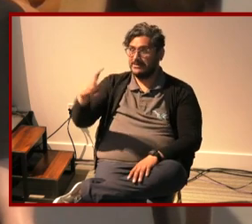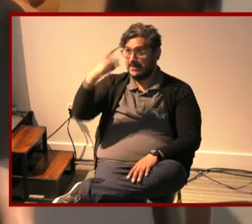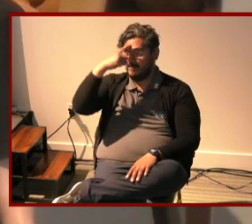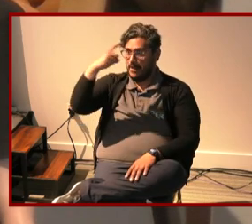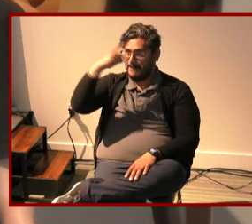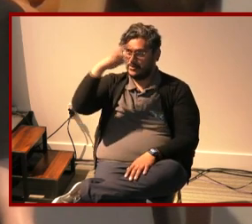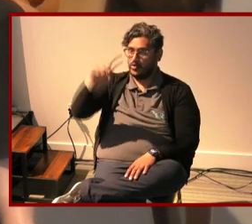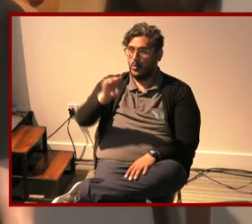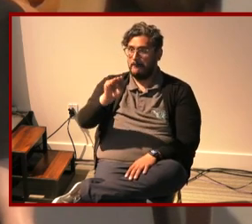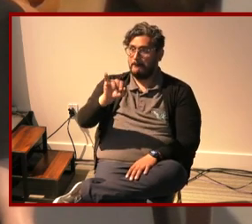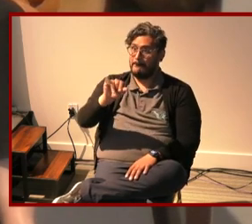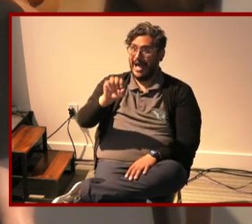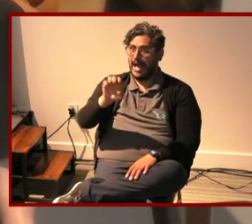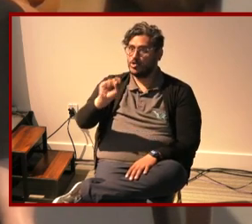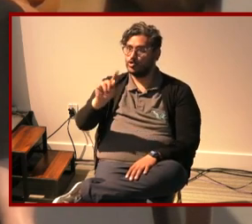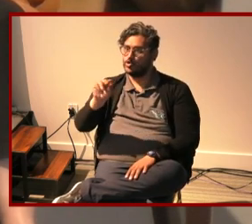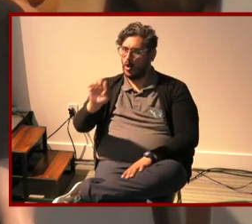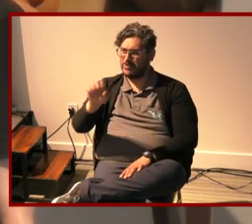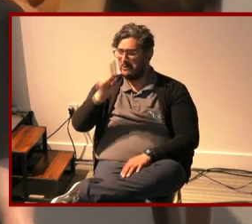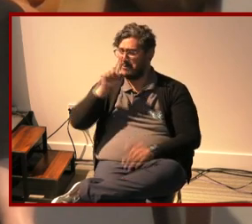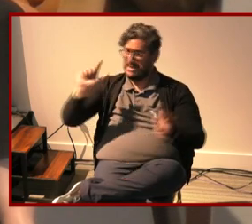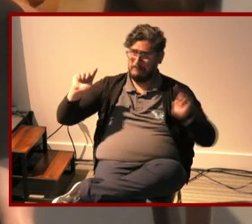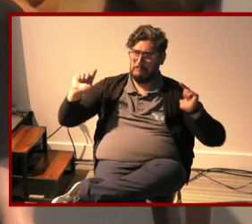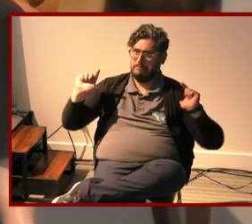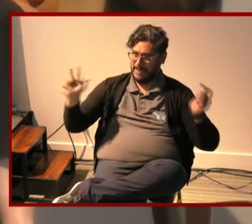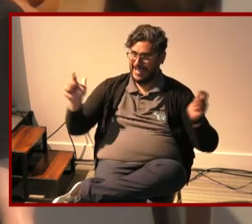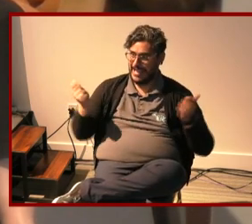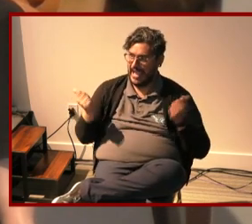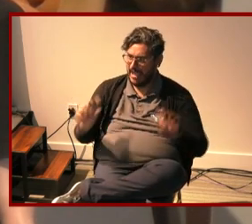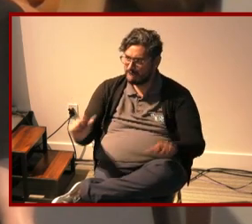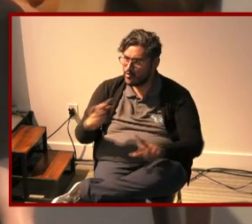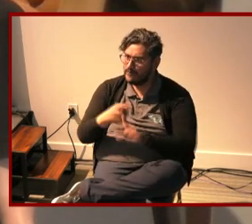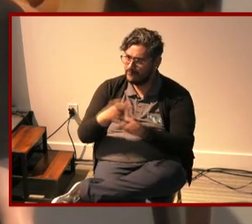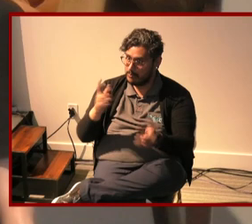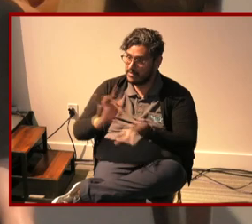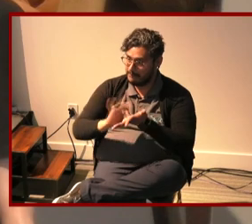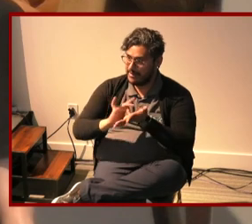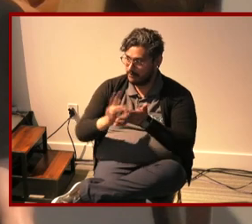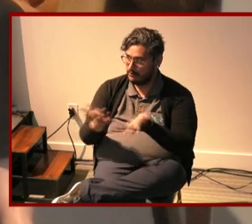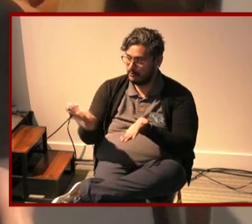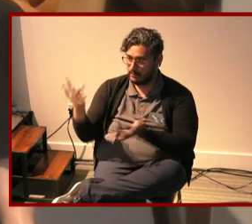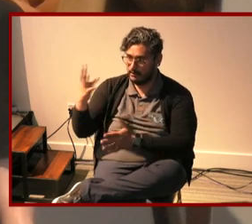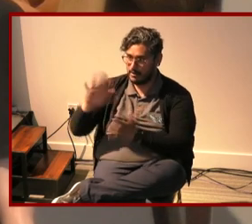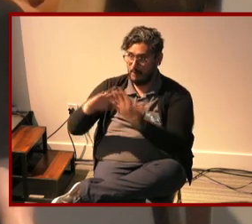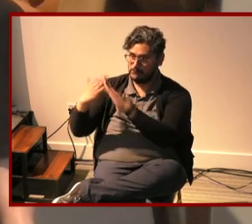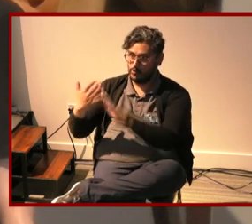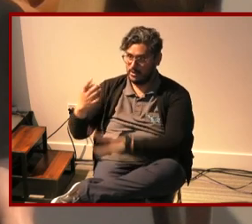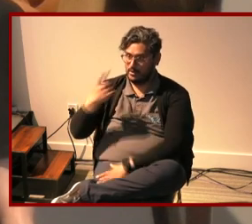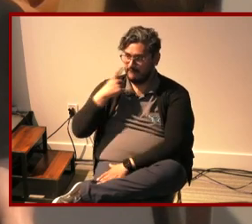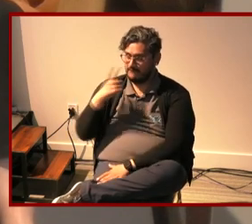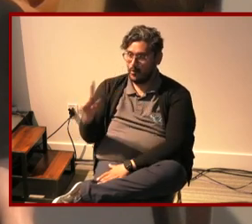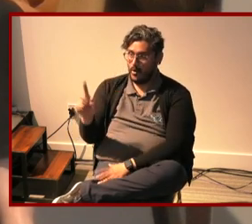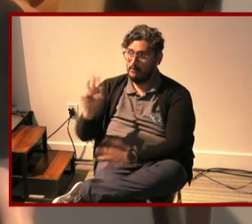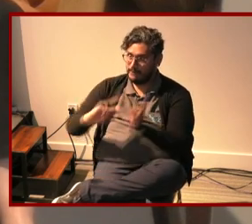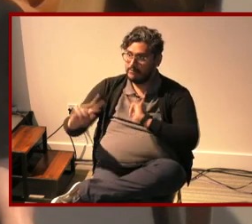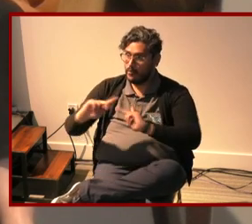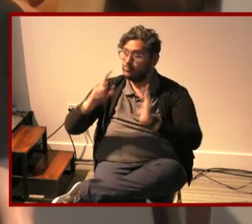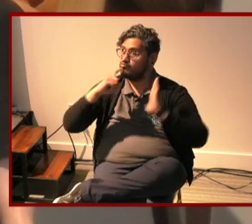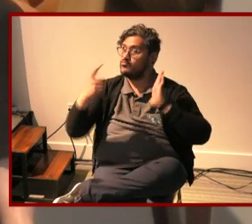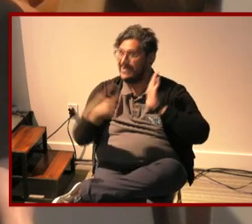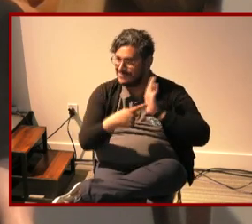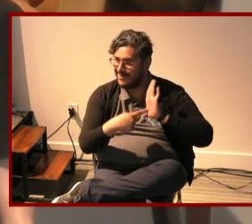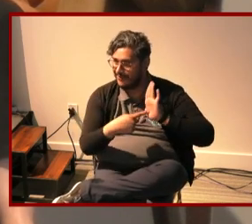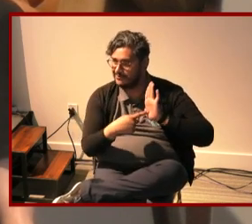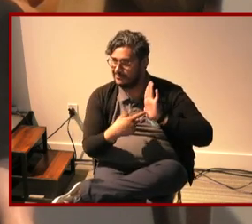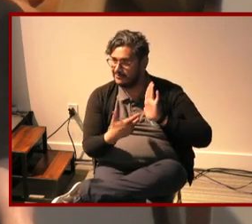those yeah it was a very big effort of the medical field to get people to recognize signs of